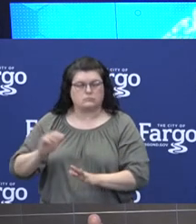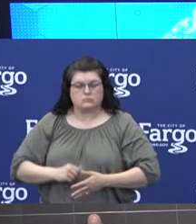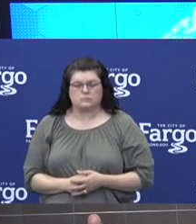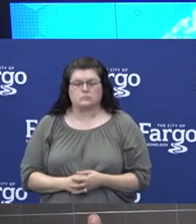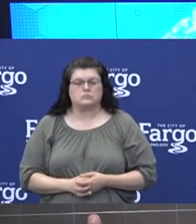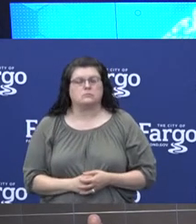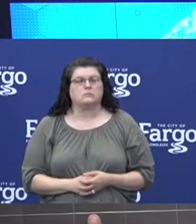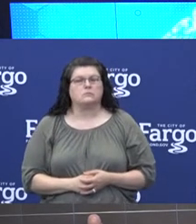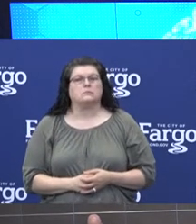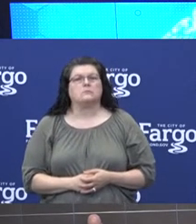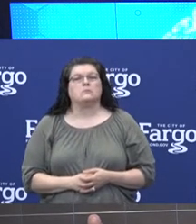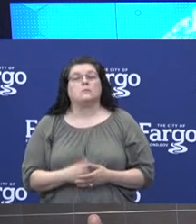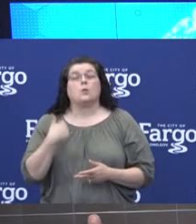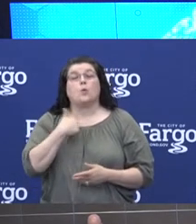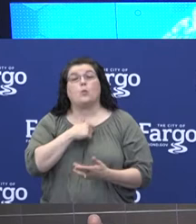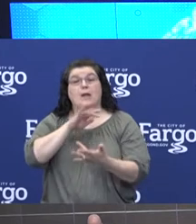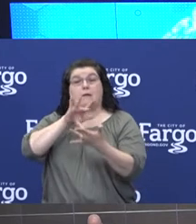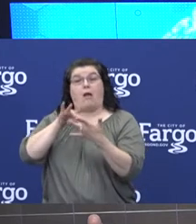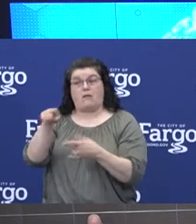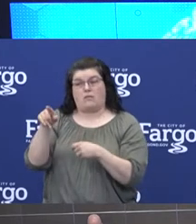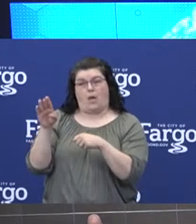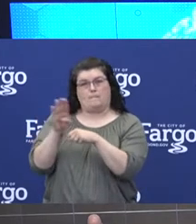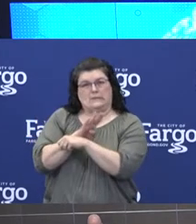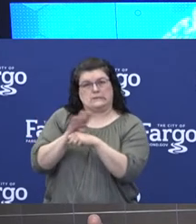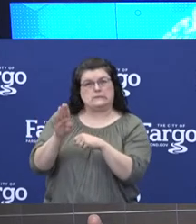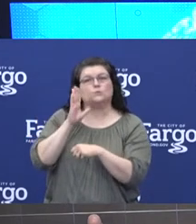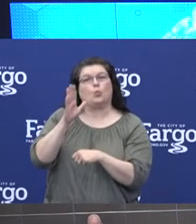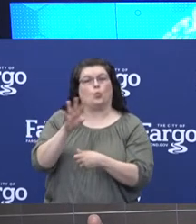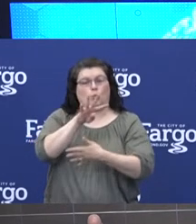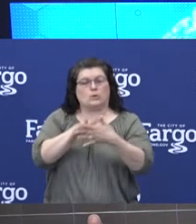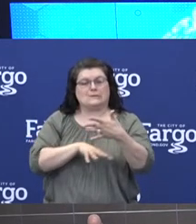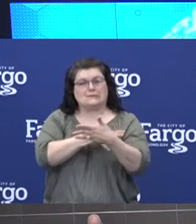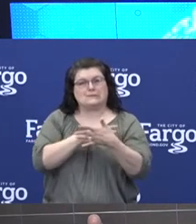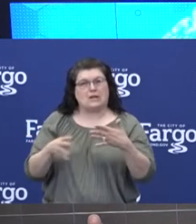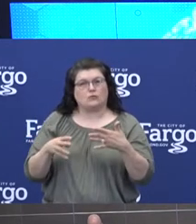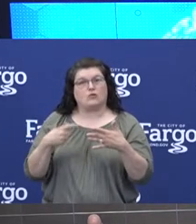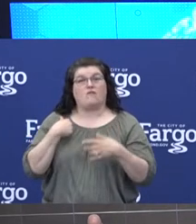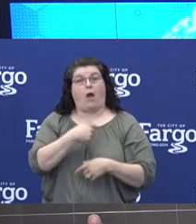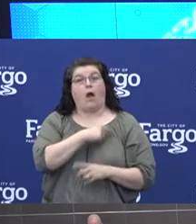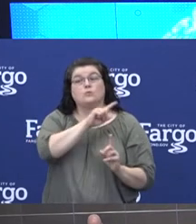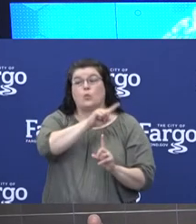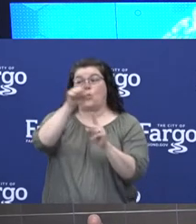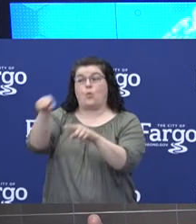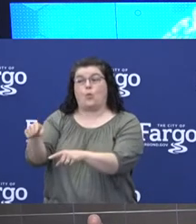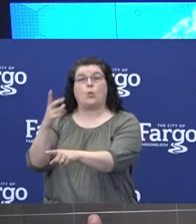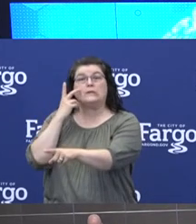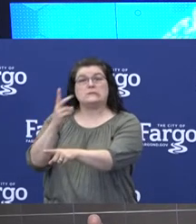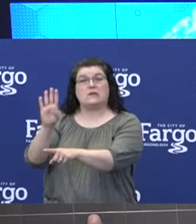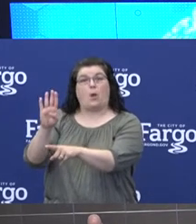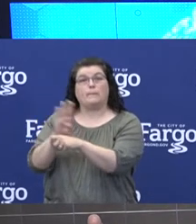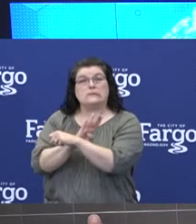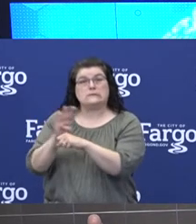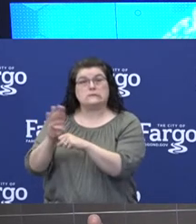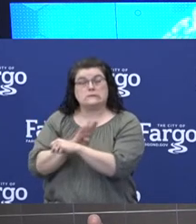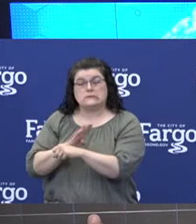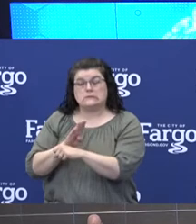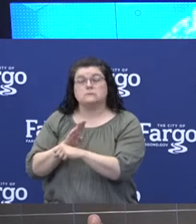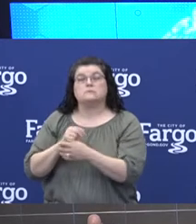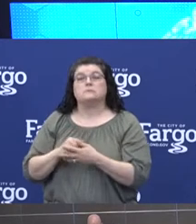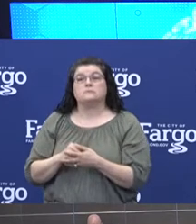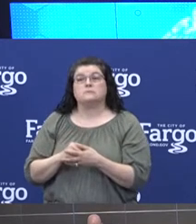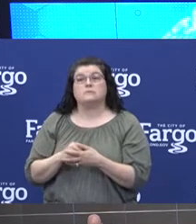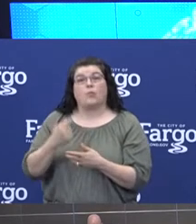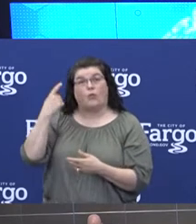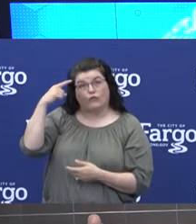Once we contact that facility, we'll schedule an on-site visit. This visit is